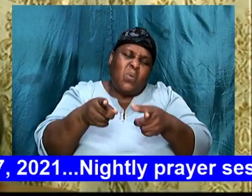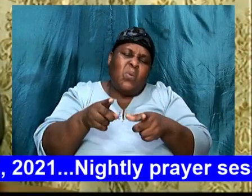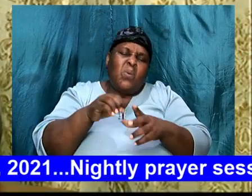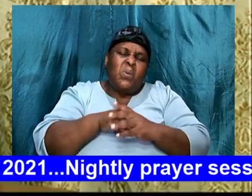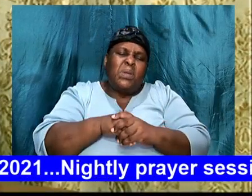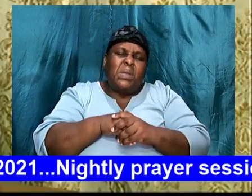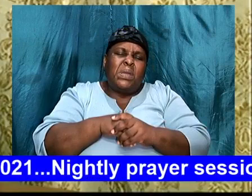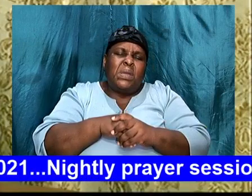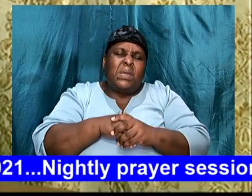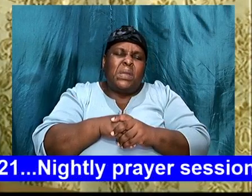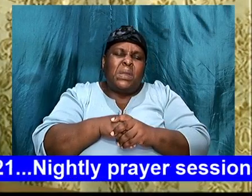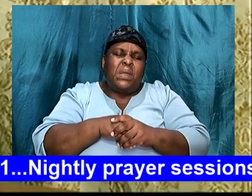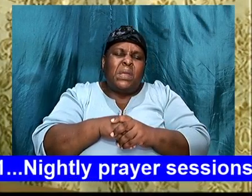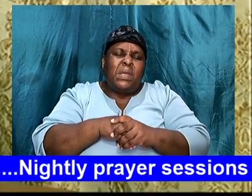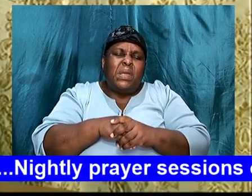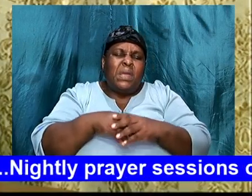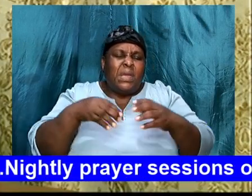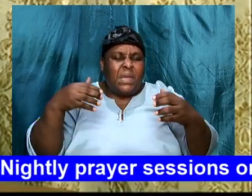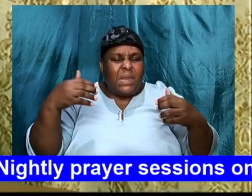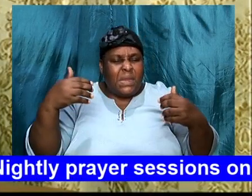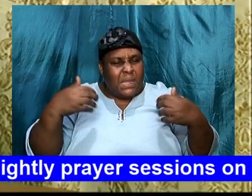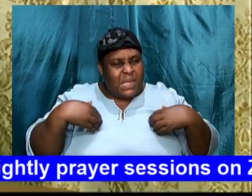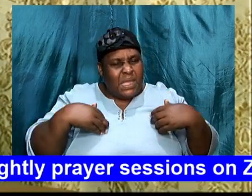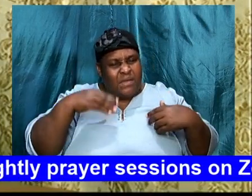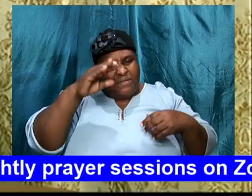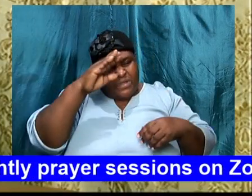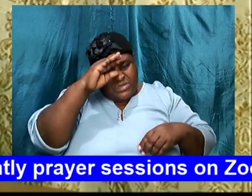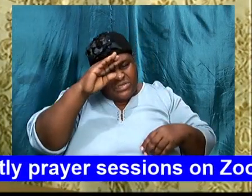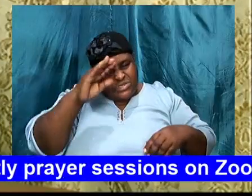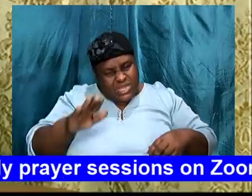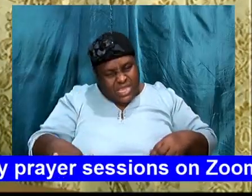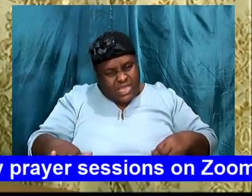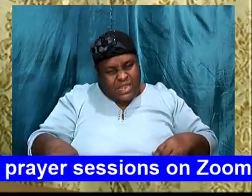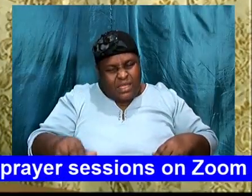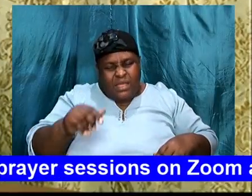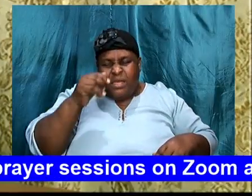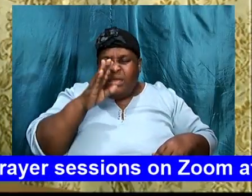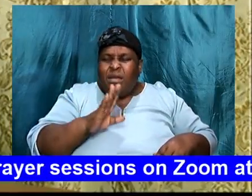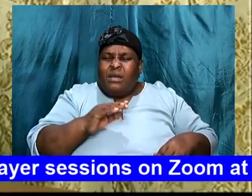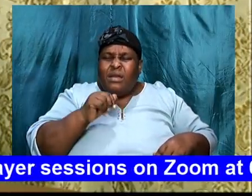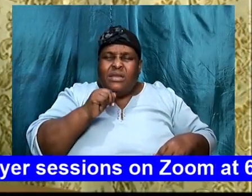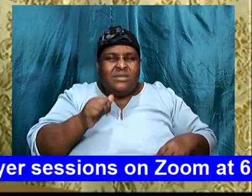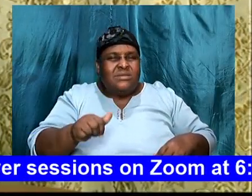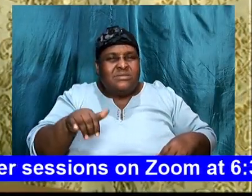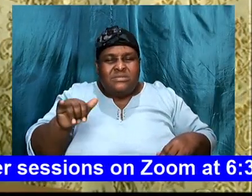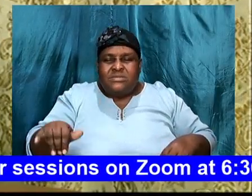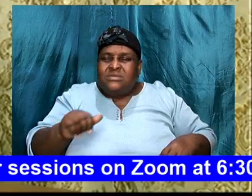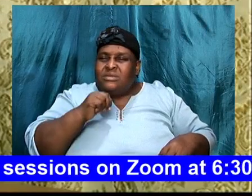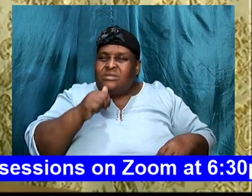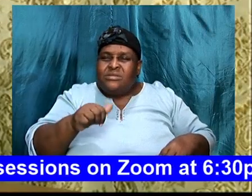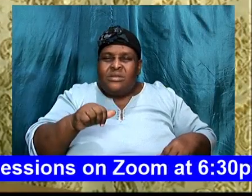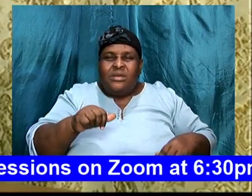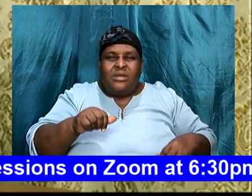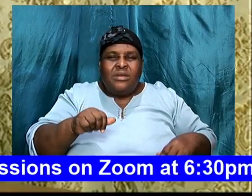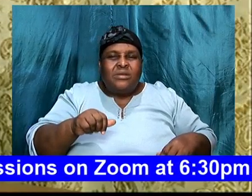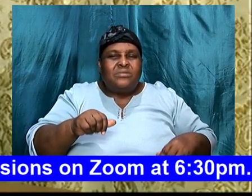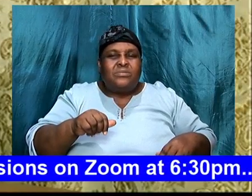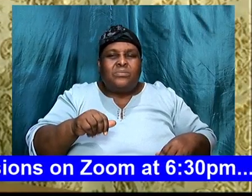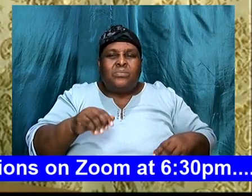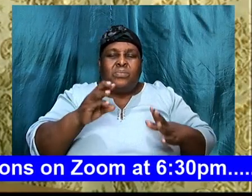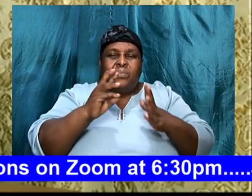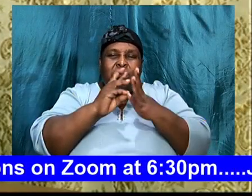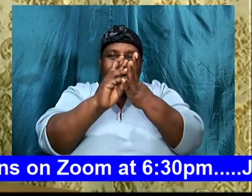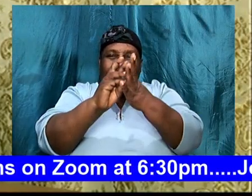and produce a child, God was still not willing, to establish his covenant, with his son.